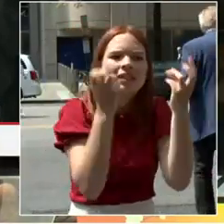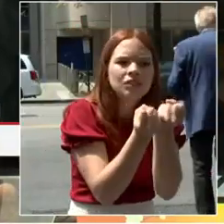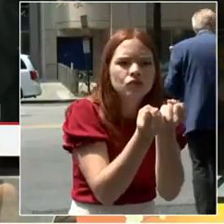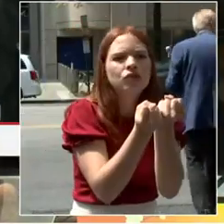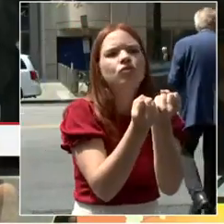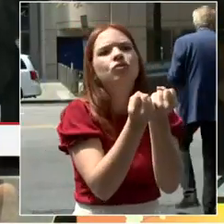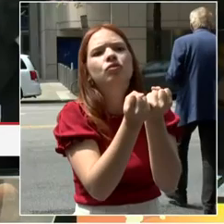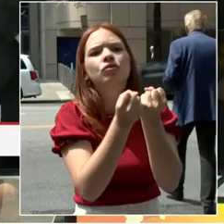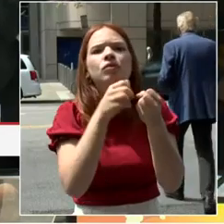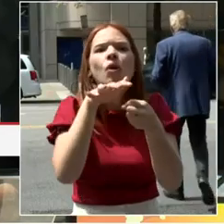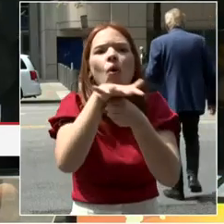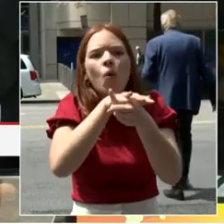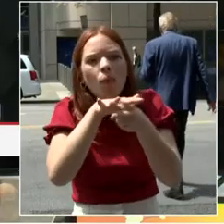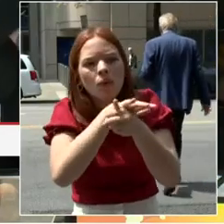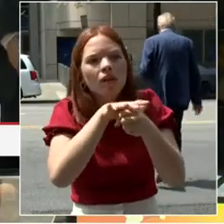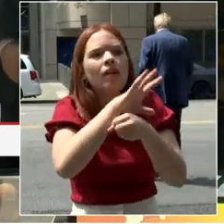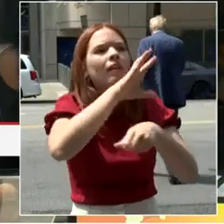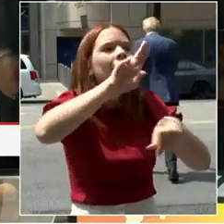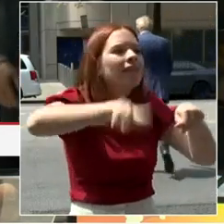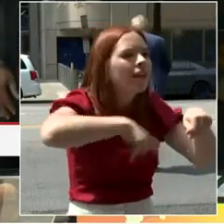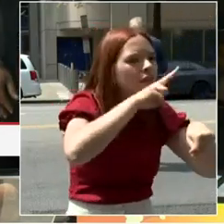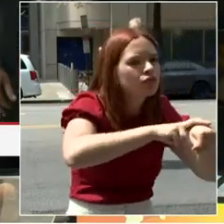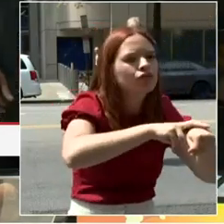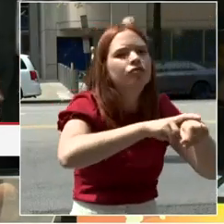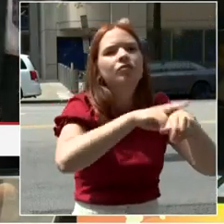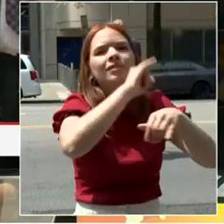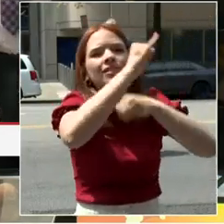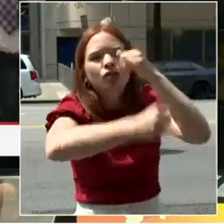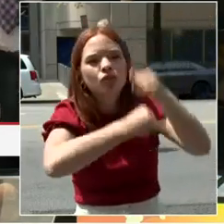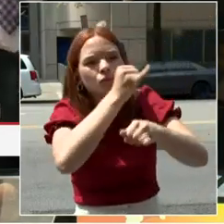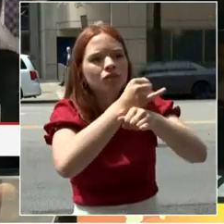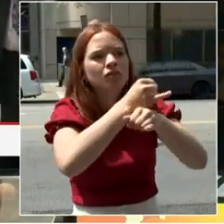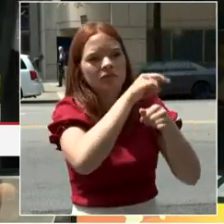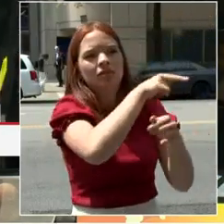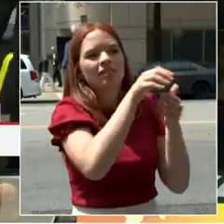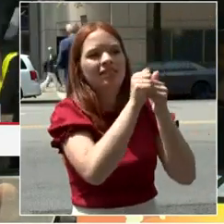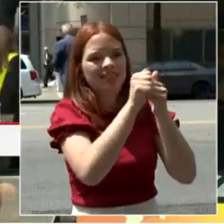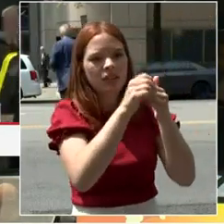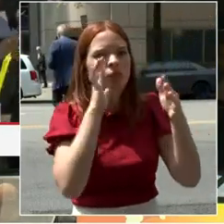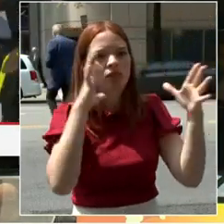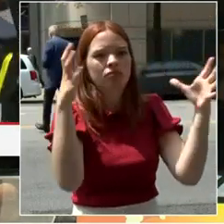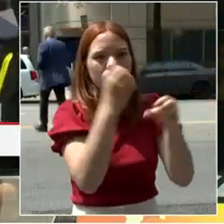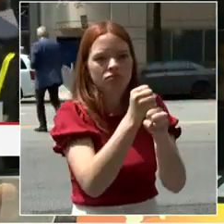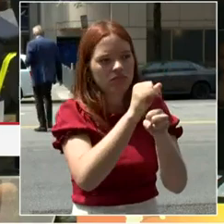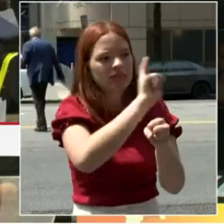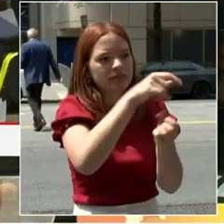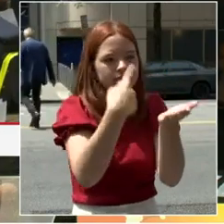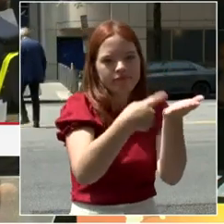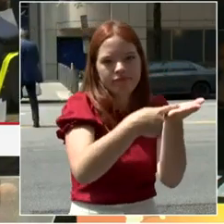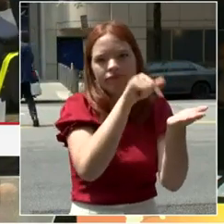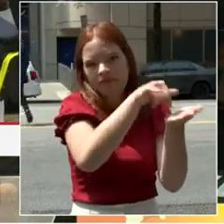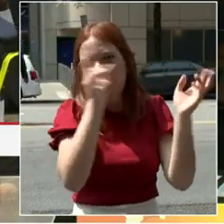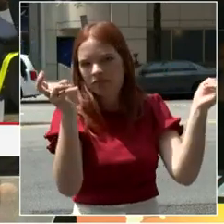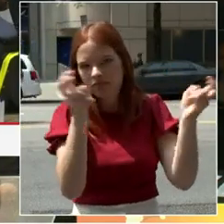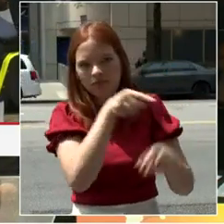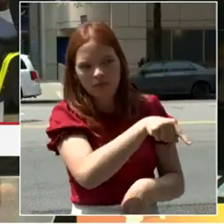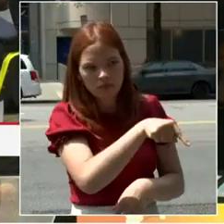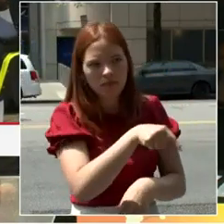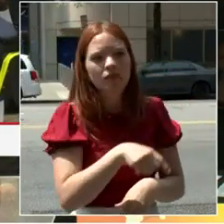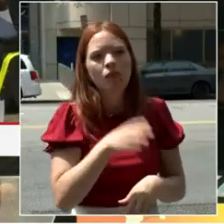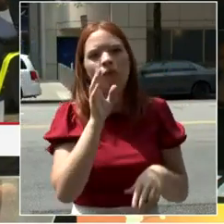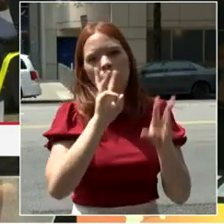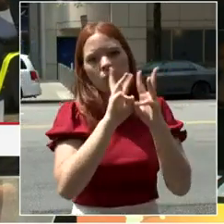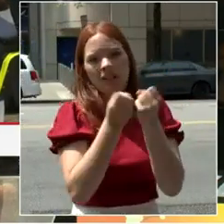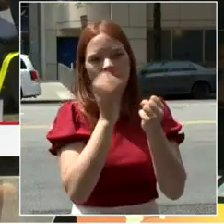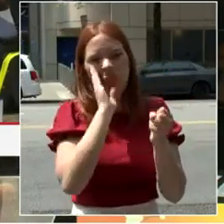leaders. You've heard today just how admired a city Washington, D.C., is throughout the world. We